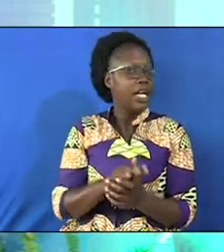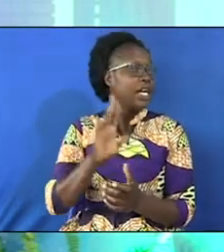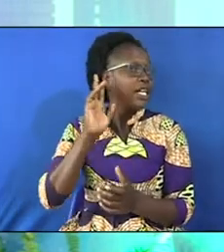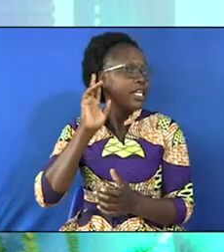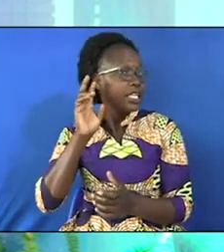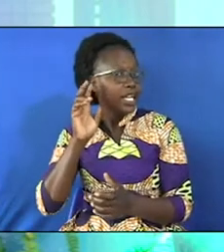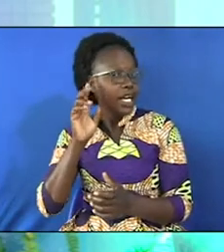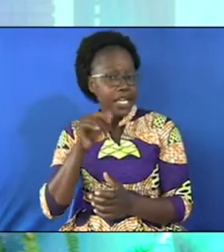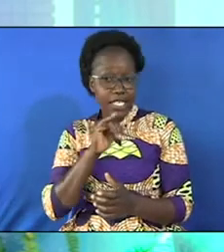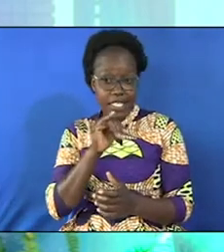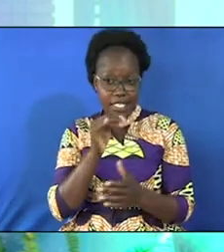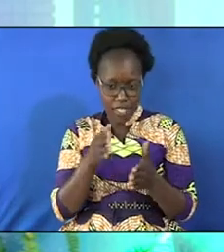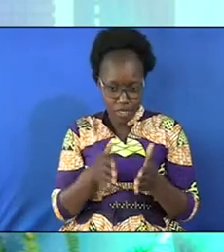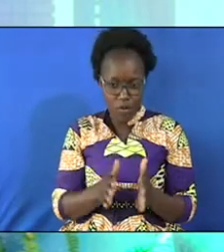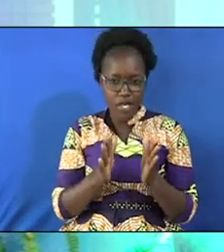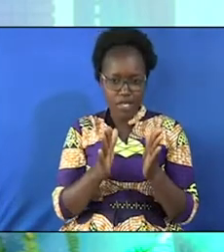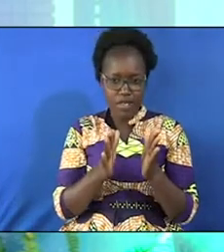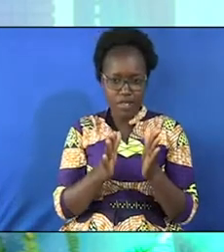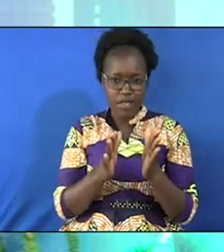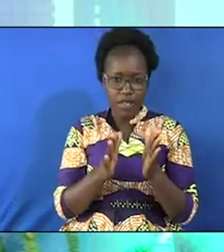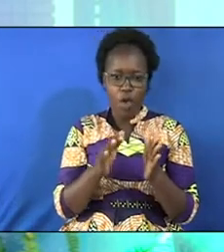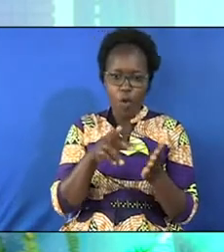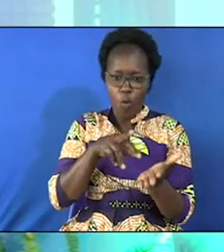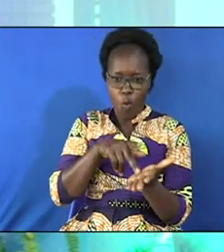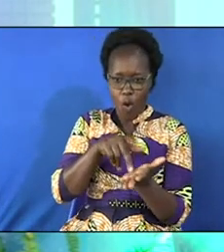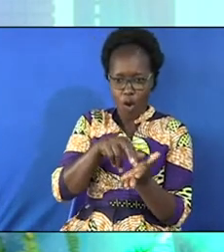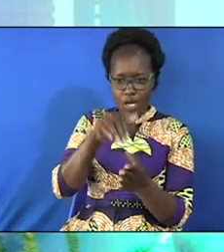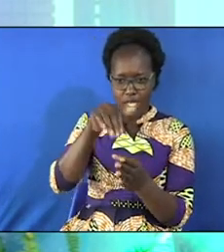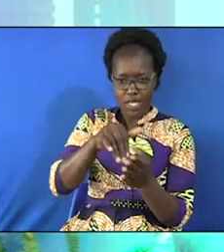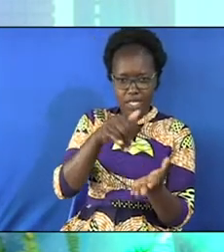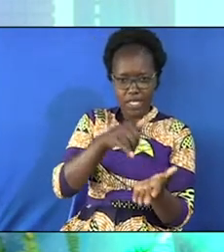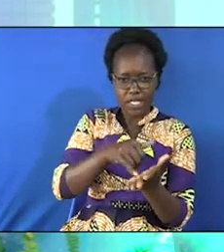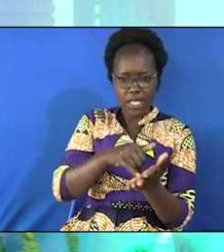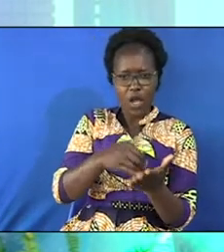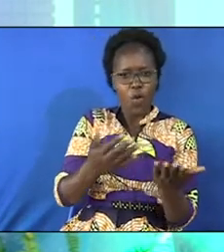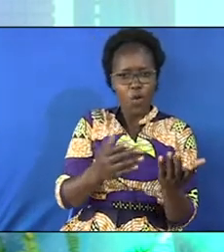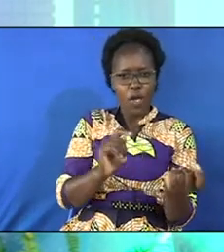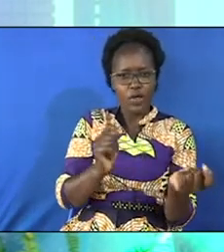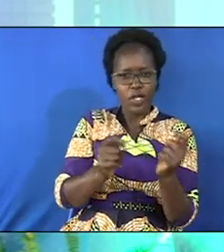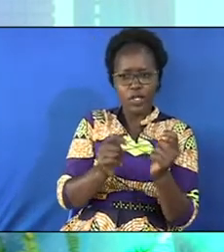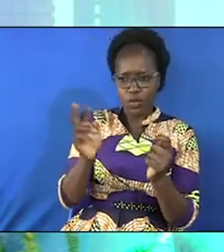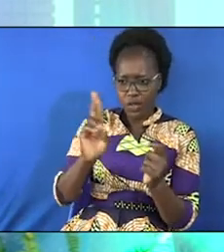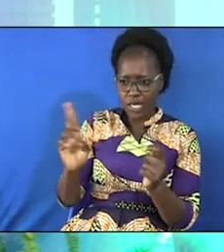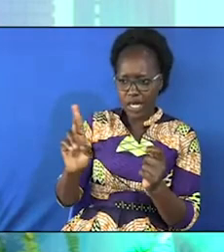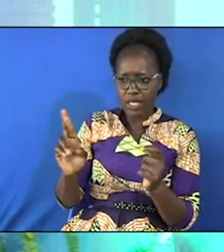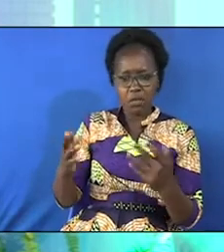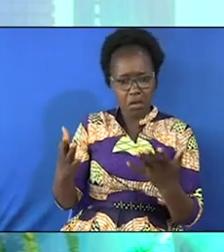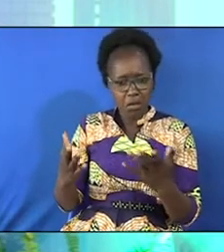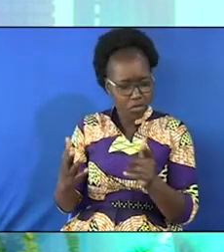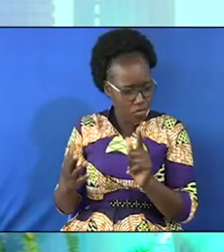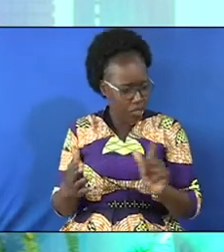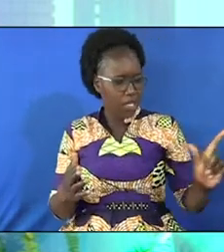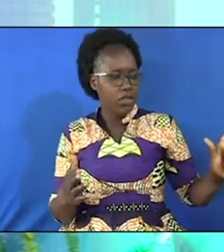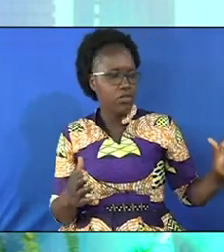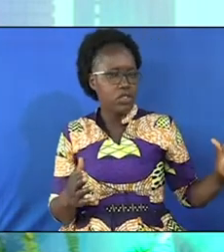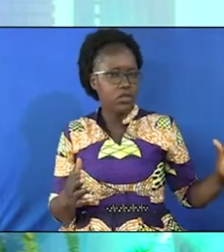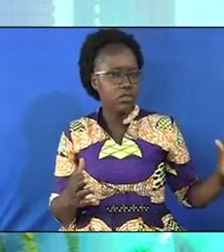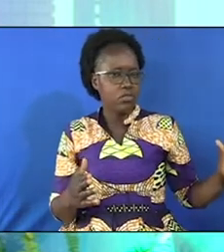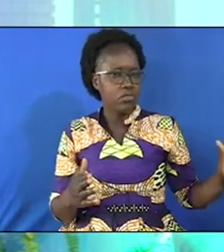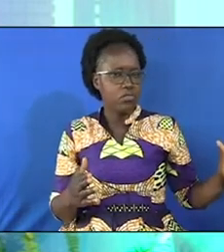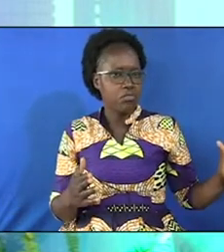Here is the way walk in it whenever you turn to the right or to the left.